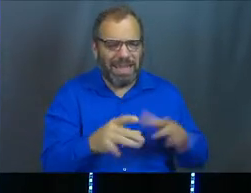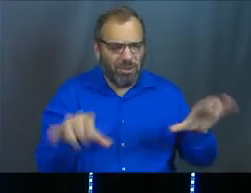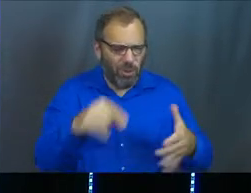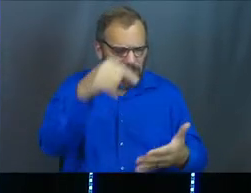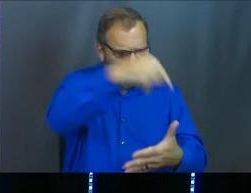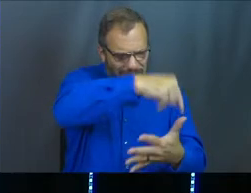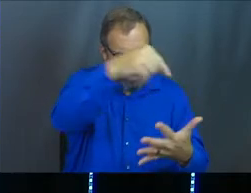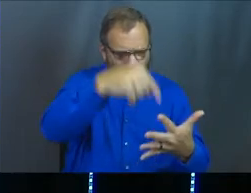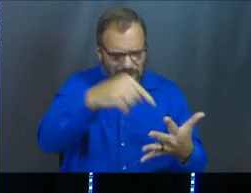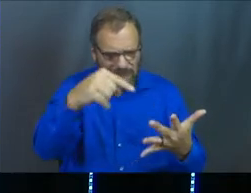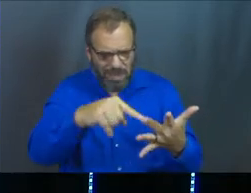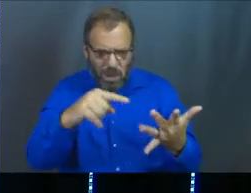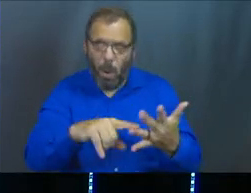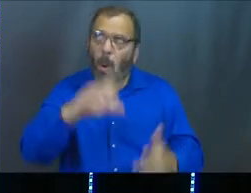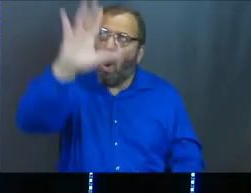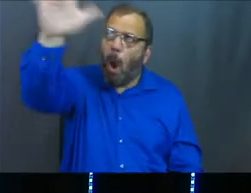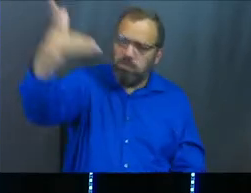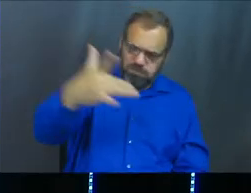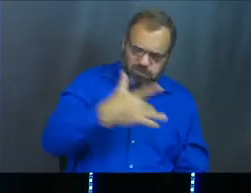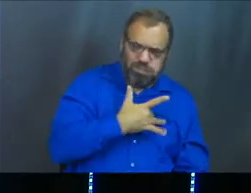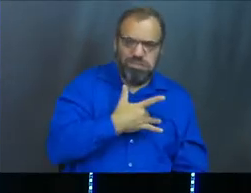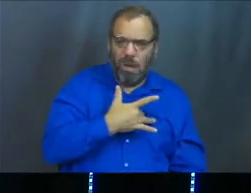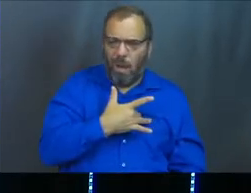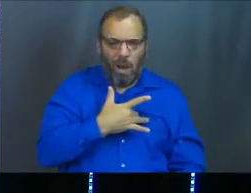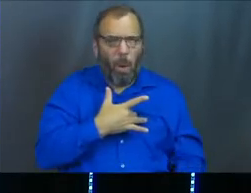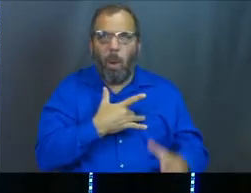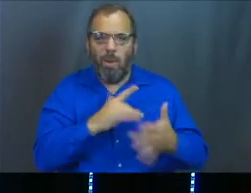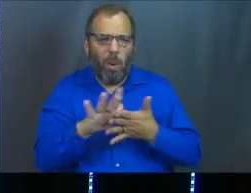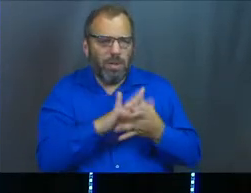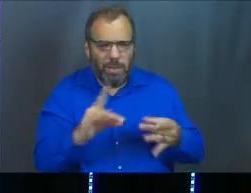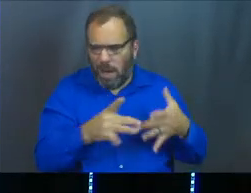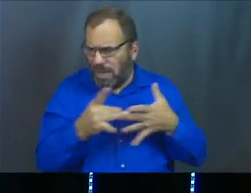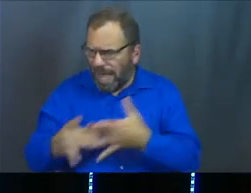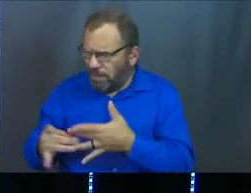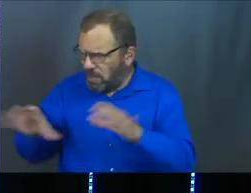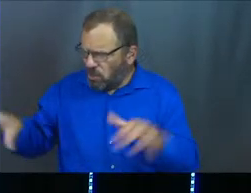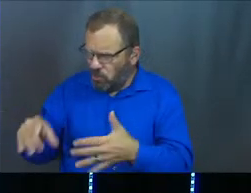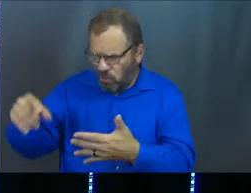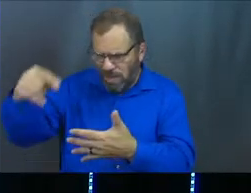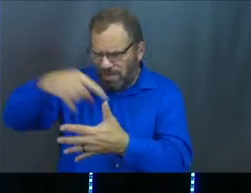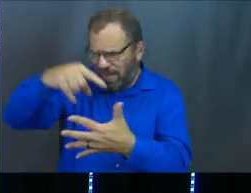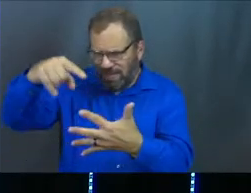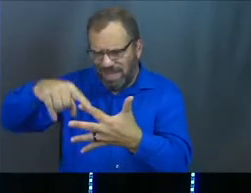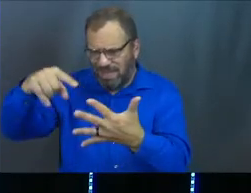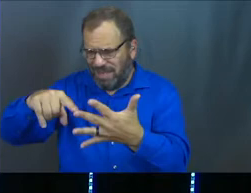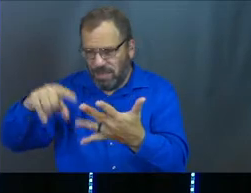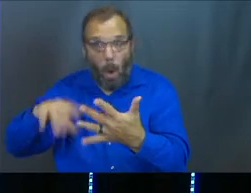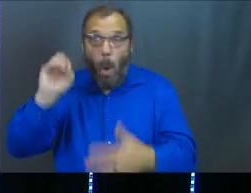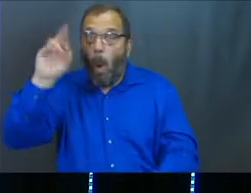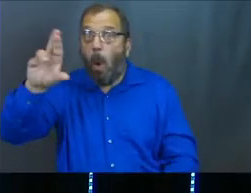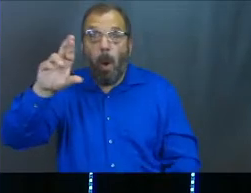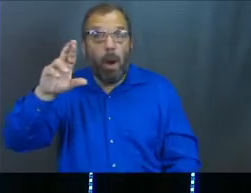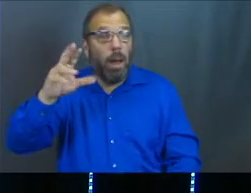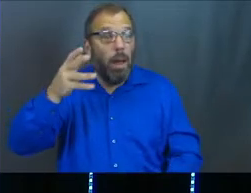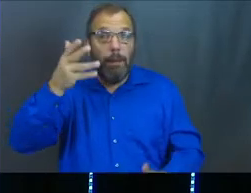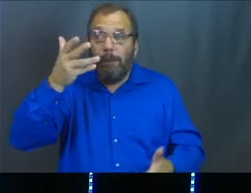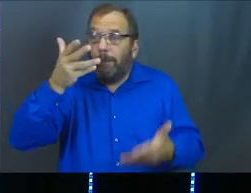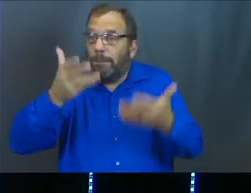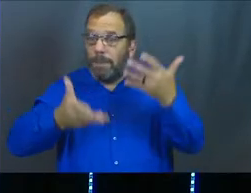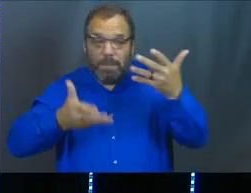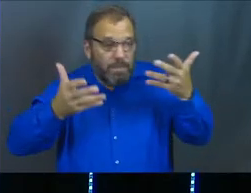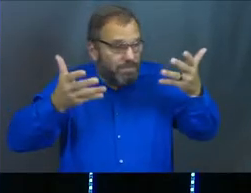this thing. I got an impression from God. I was led by the Holy Spirit to do X, Y, and Z, or maybe I even got